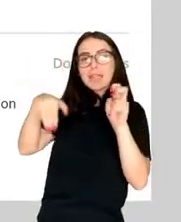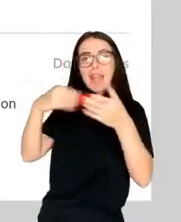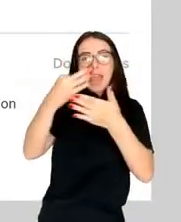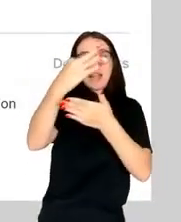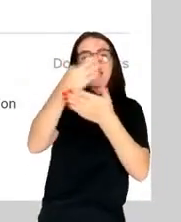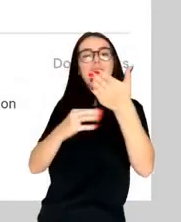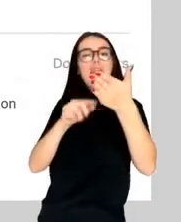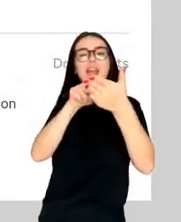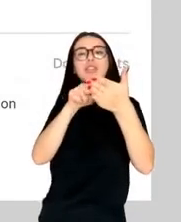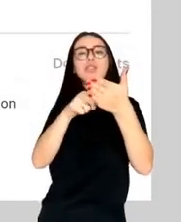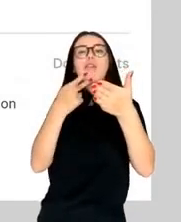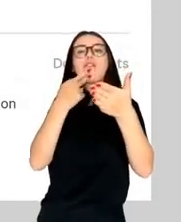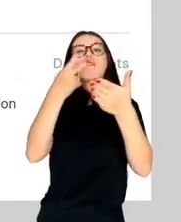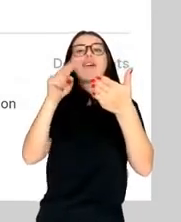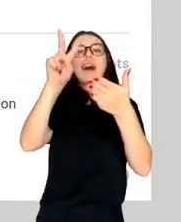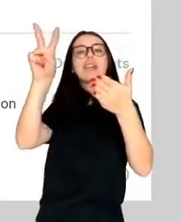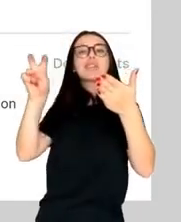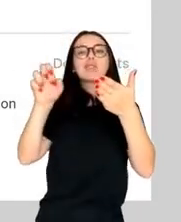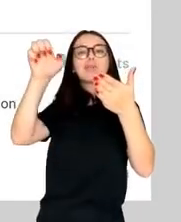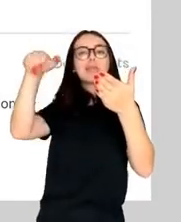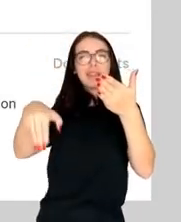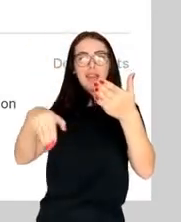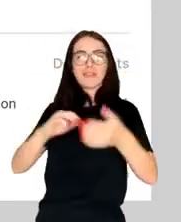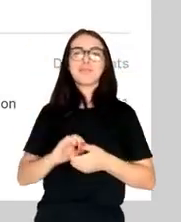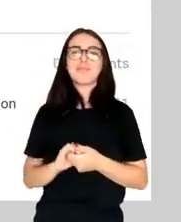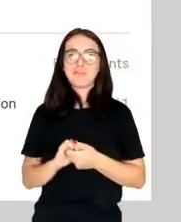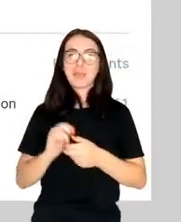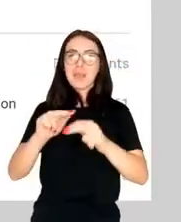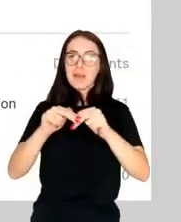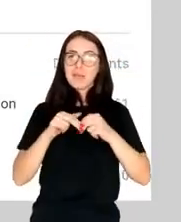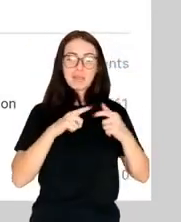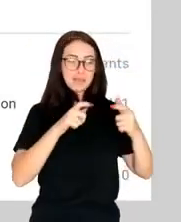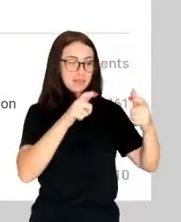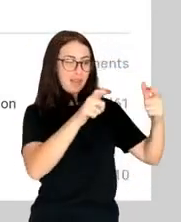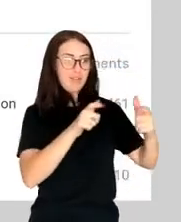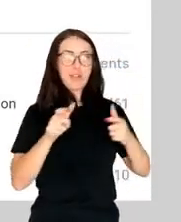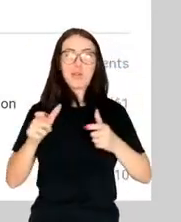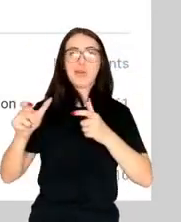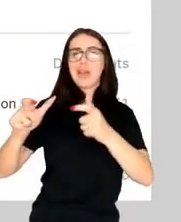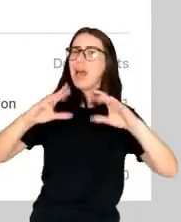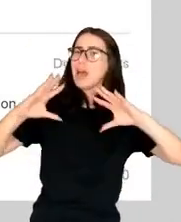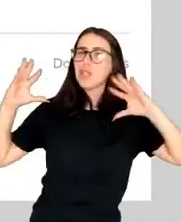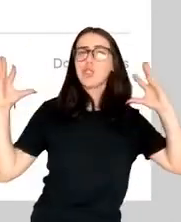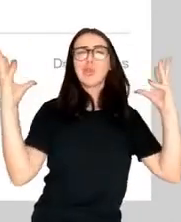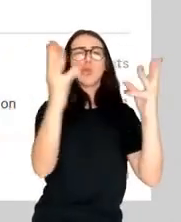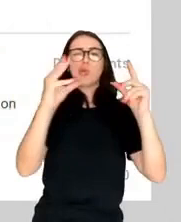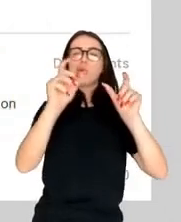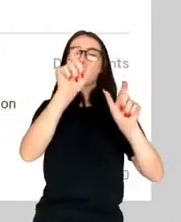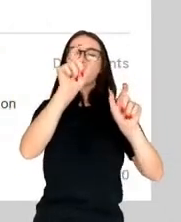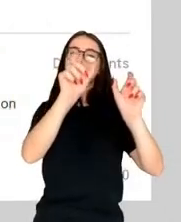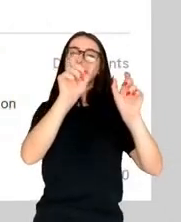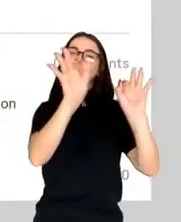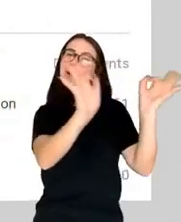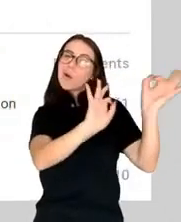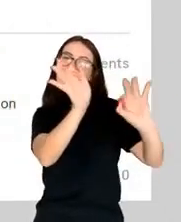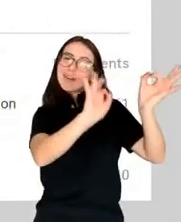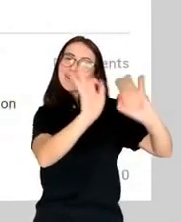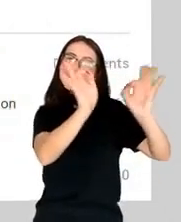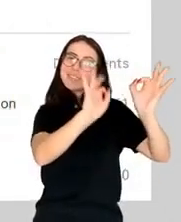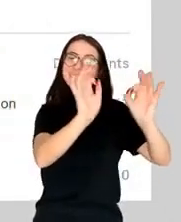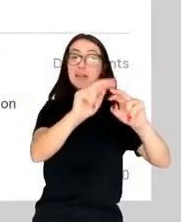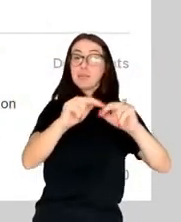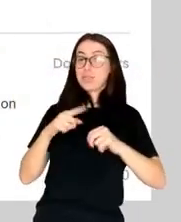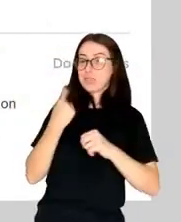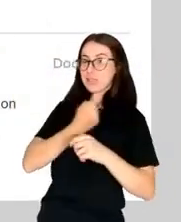organized and displayed as well. When we had done this, we tested it with a large collection of documents